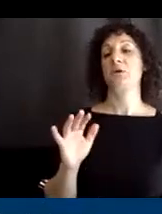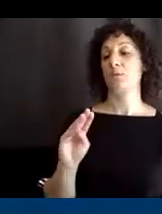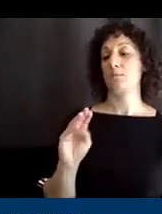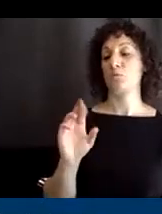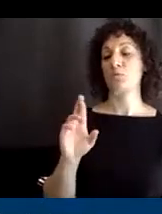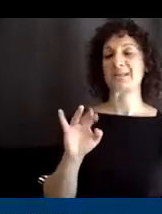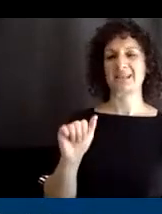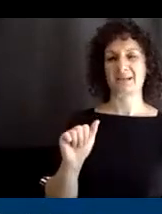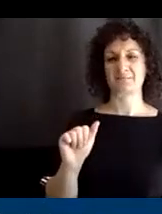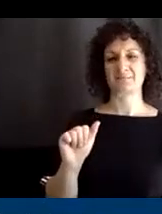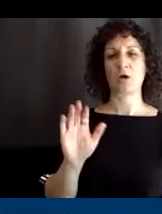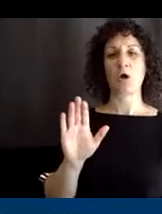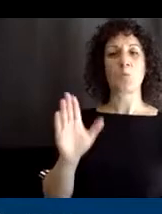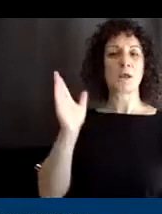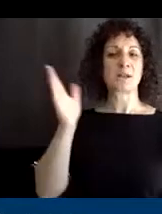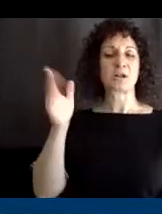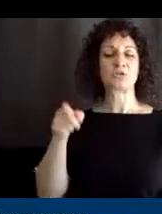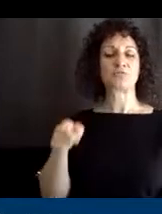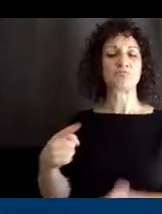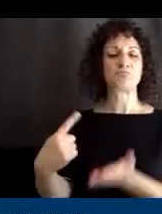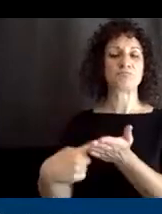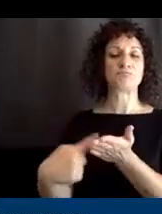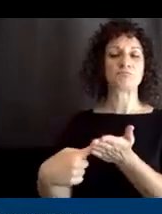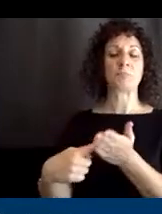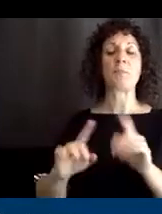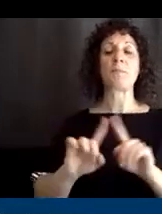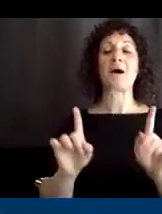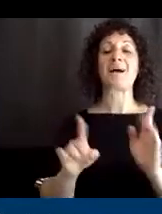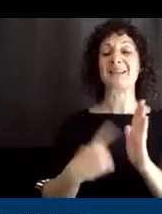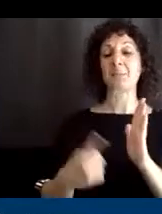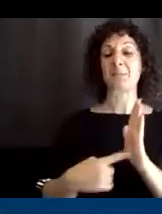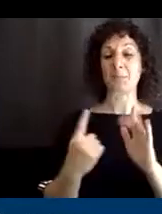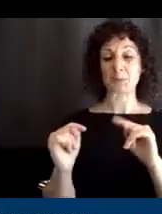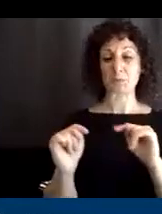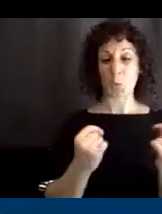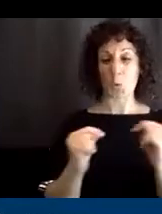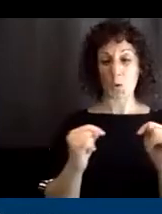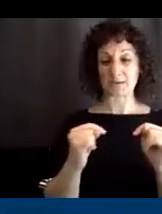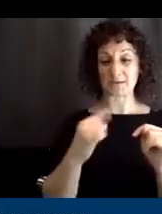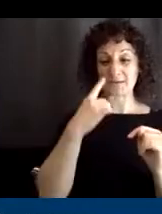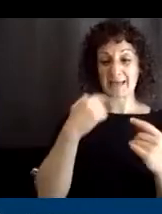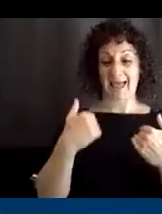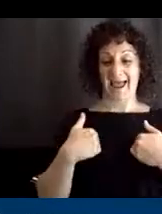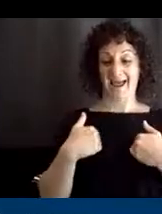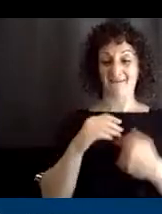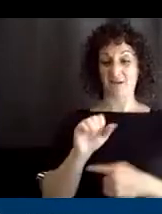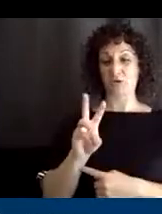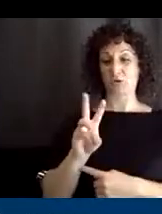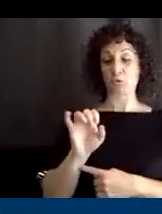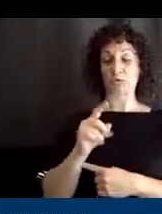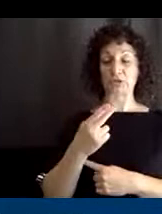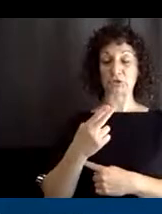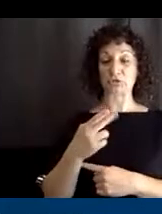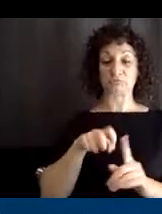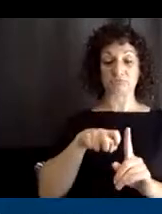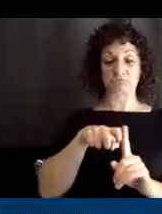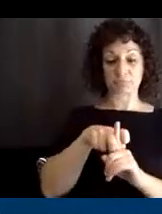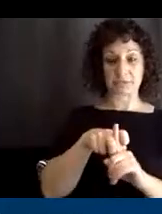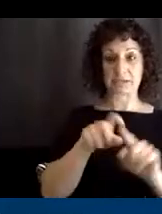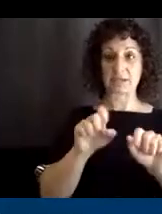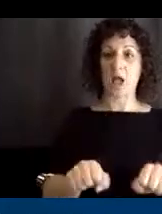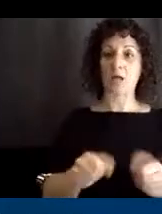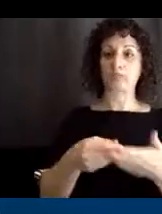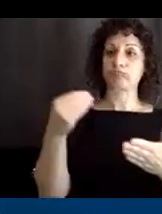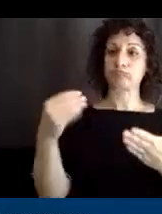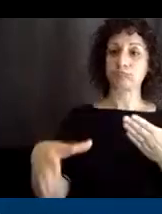sometimes switch adapted toys can get very costly. So depending on the toy, they run at